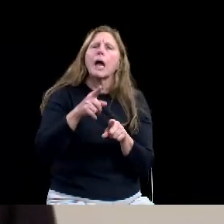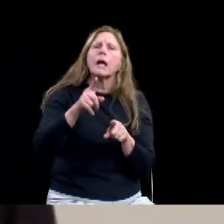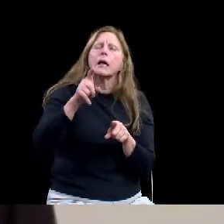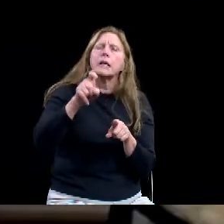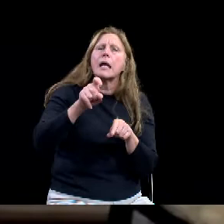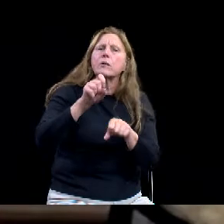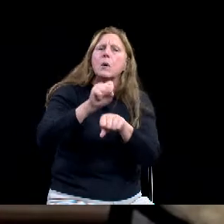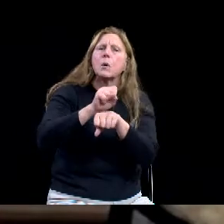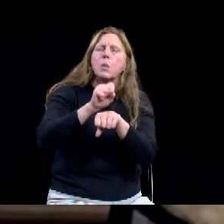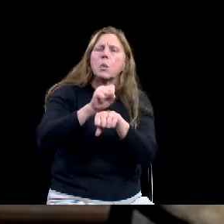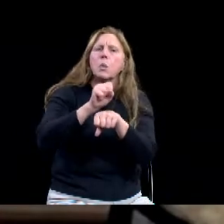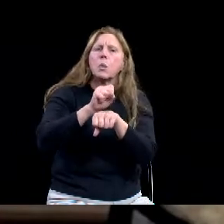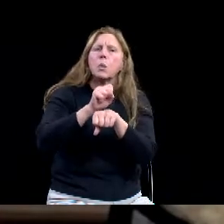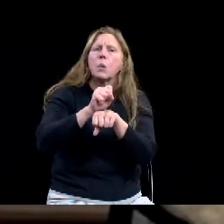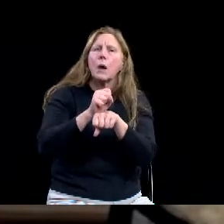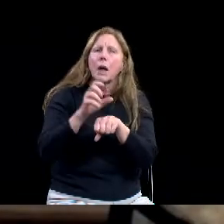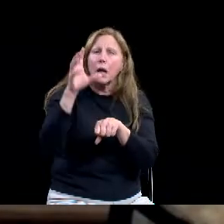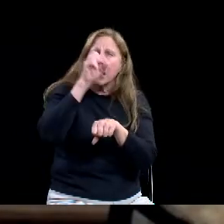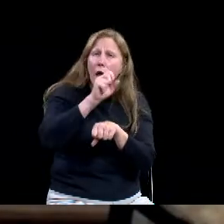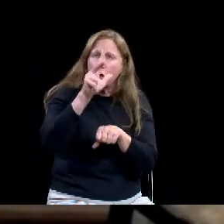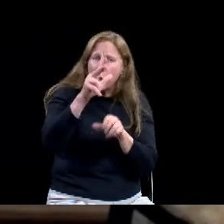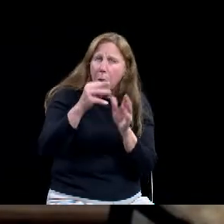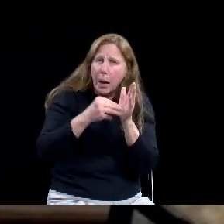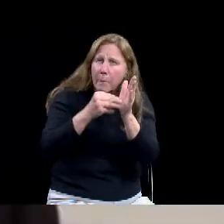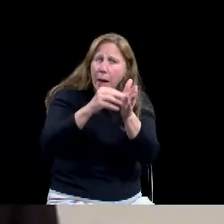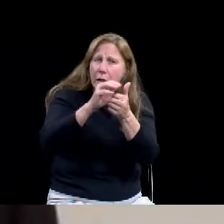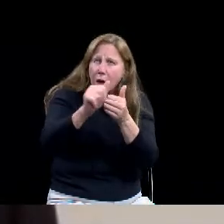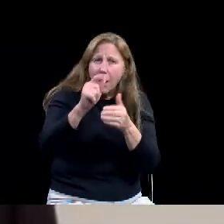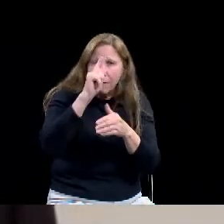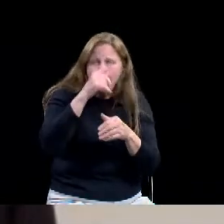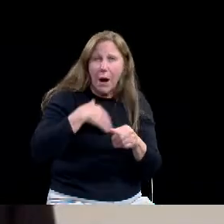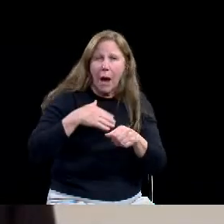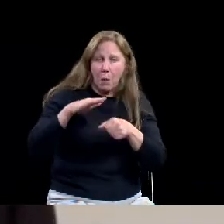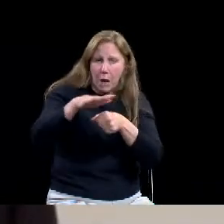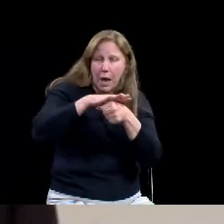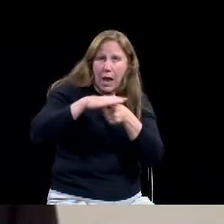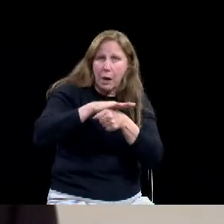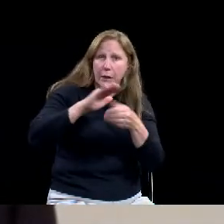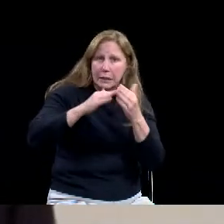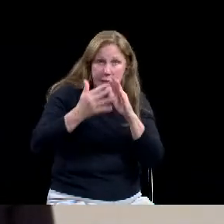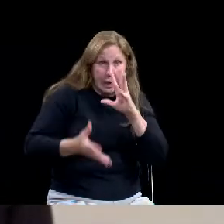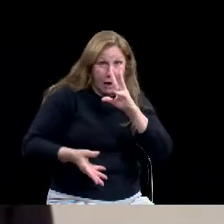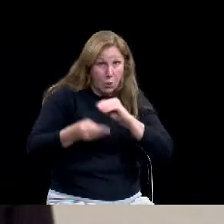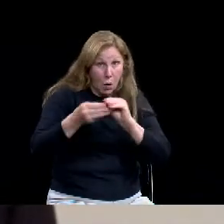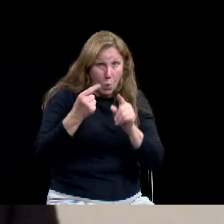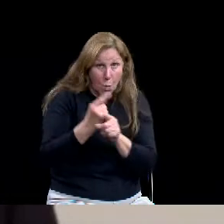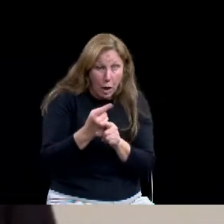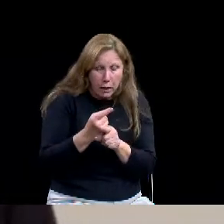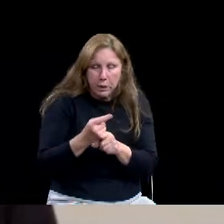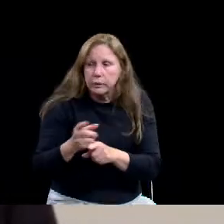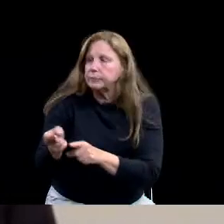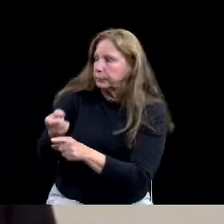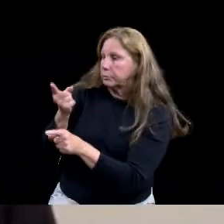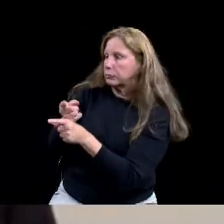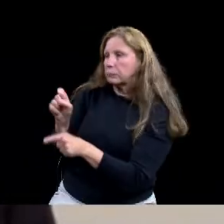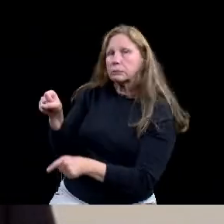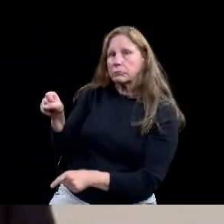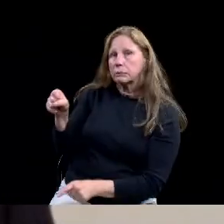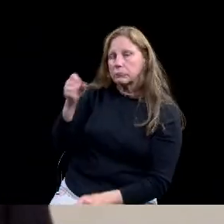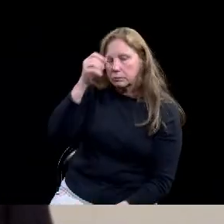That's correct. Yes, sir. And then the emergency repair estimation is 1.79 for